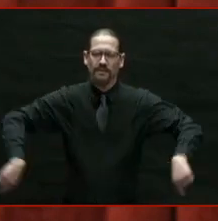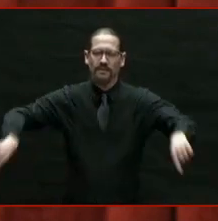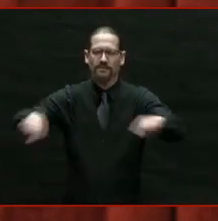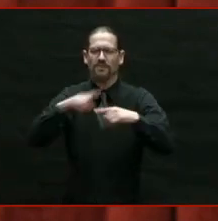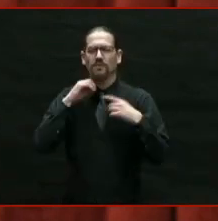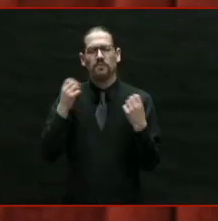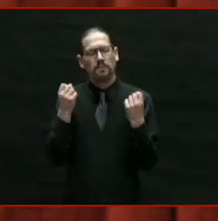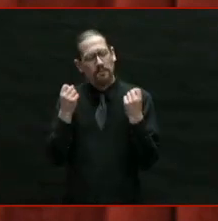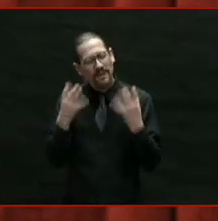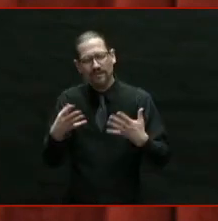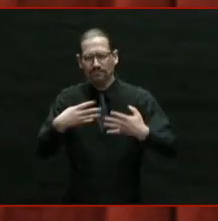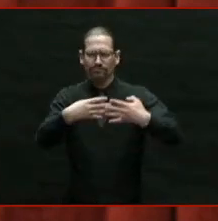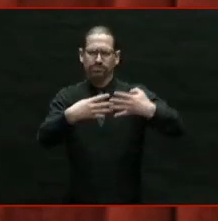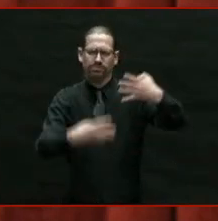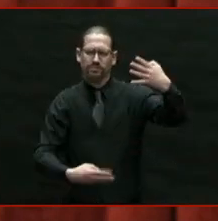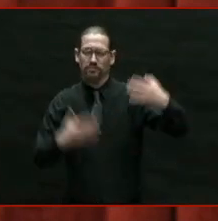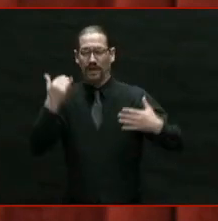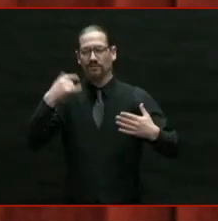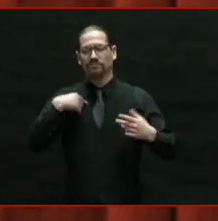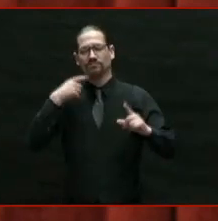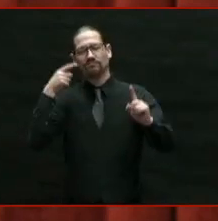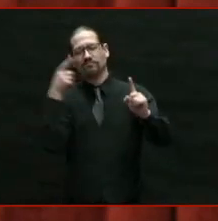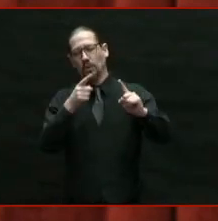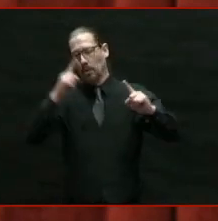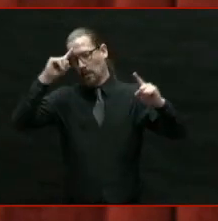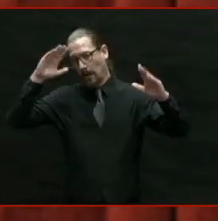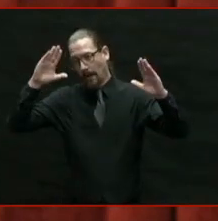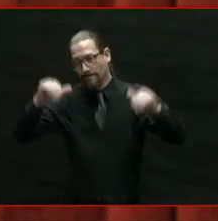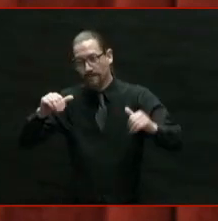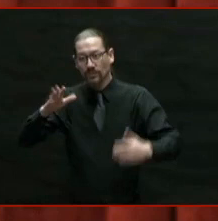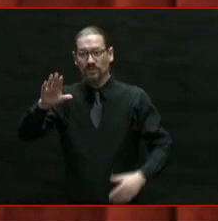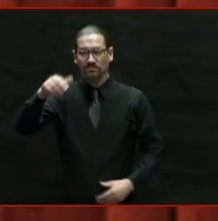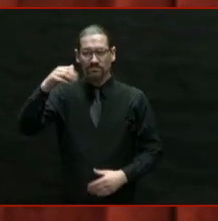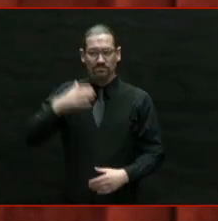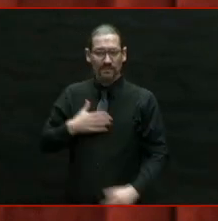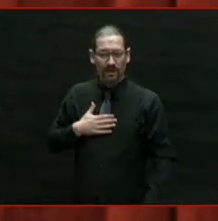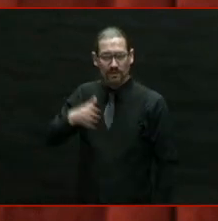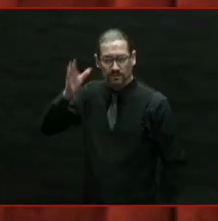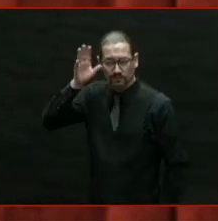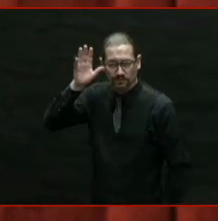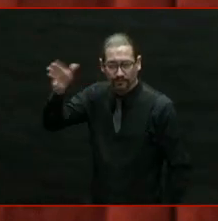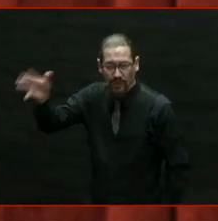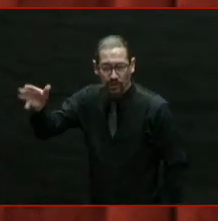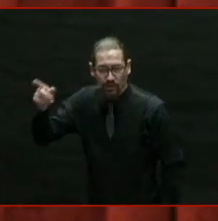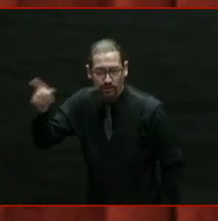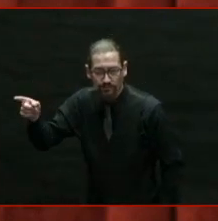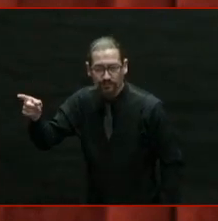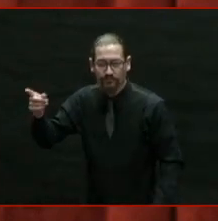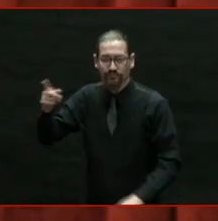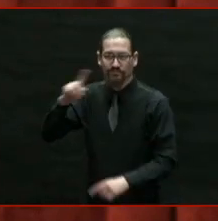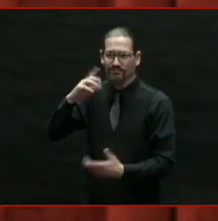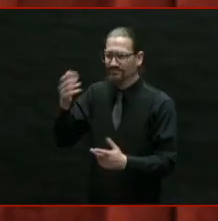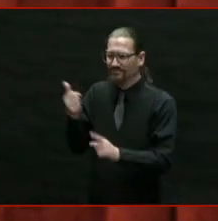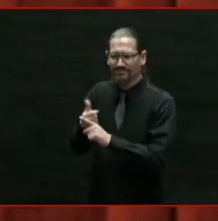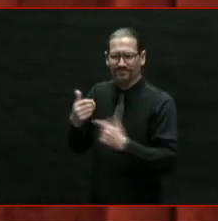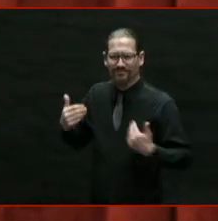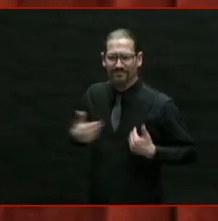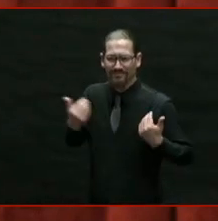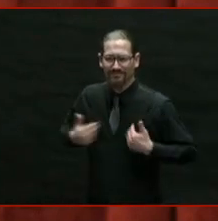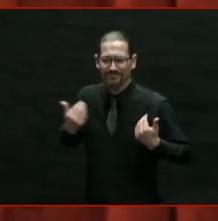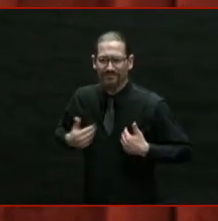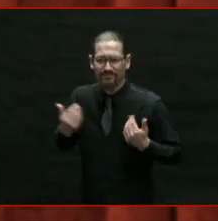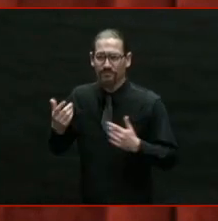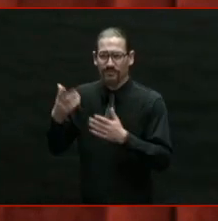It gave my grandfather hope when he got on a boat as a teenager by himself from